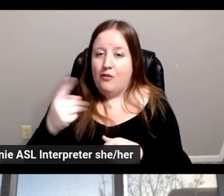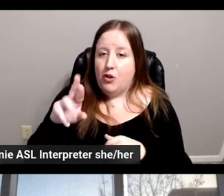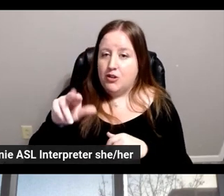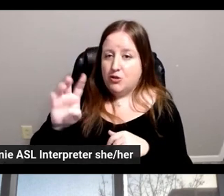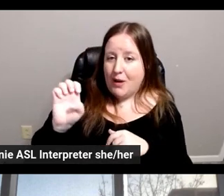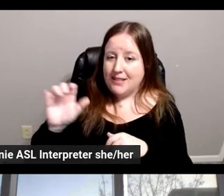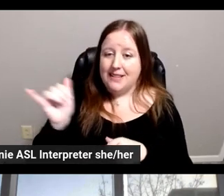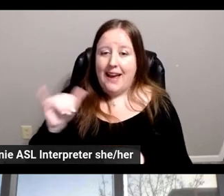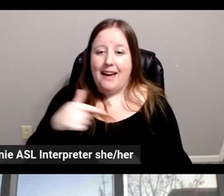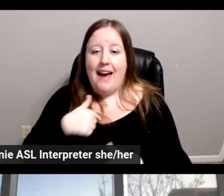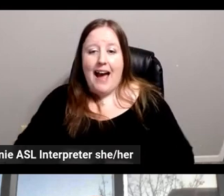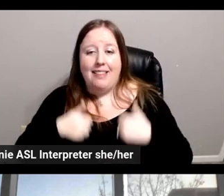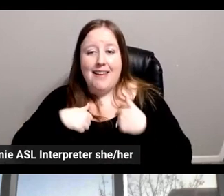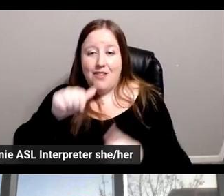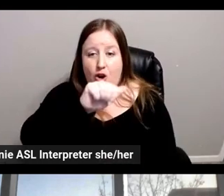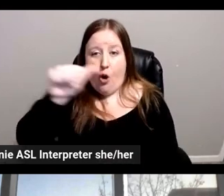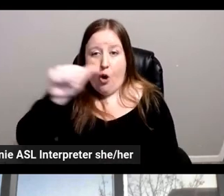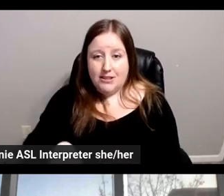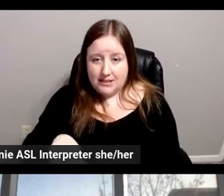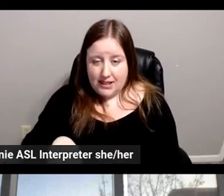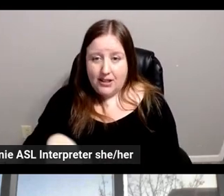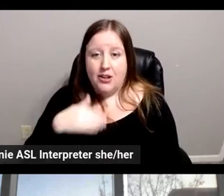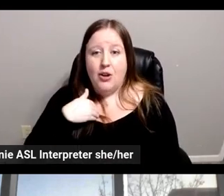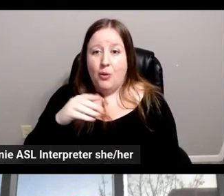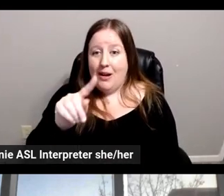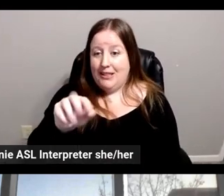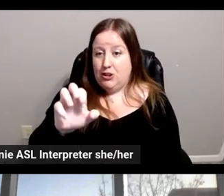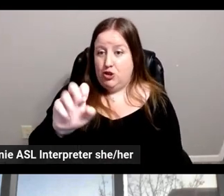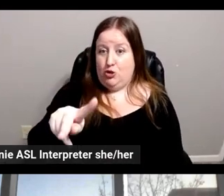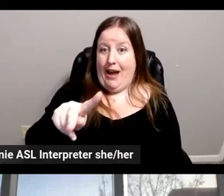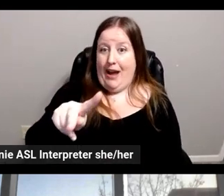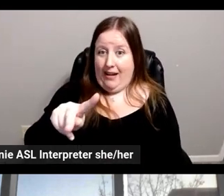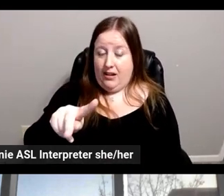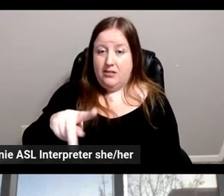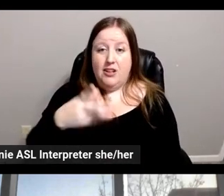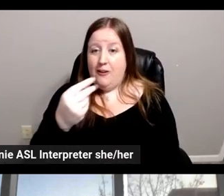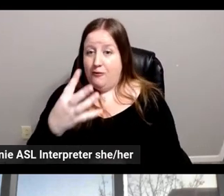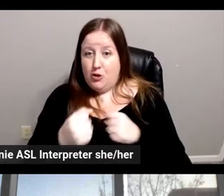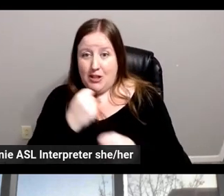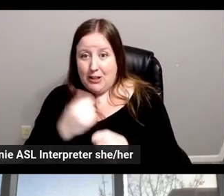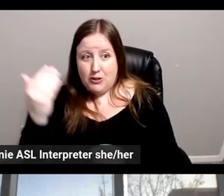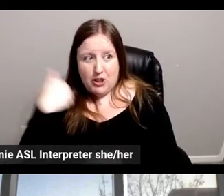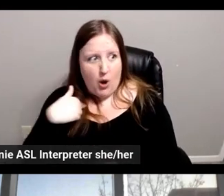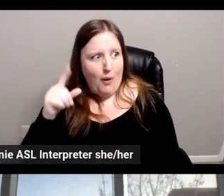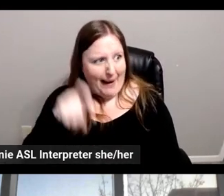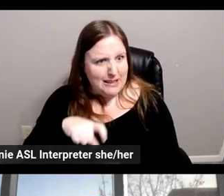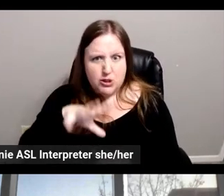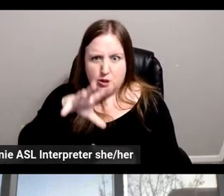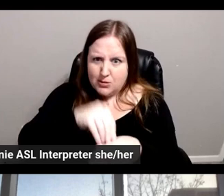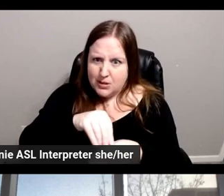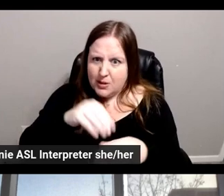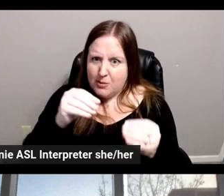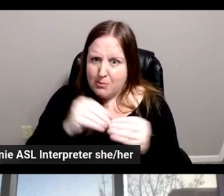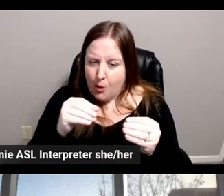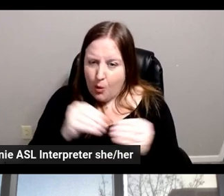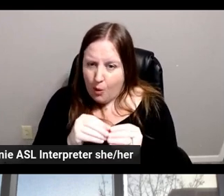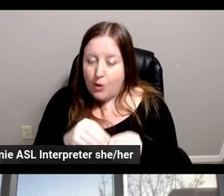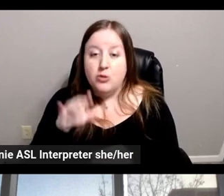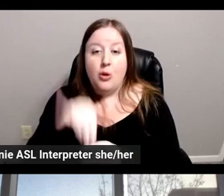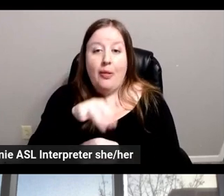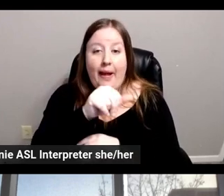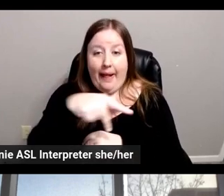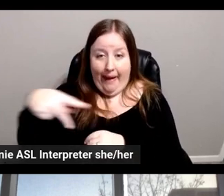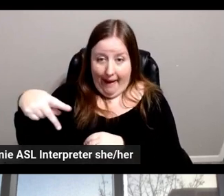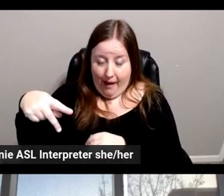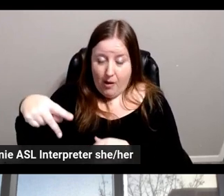Austin, Texas, where we just got a track a few years ago, and I need to step up my game, you know? And so something like this app and this